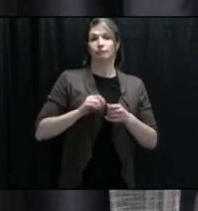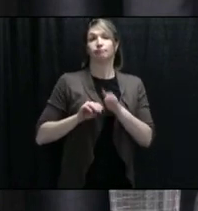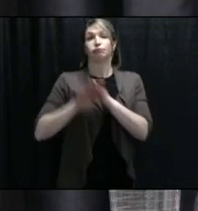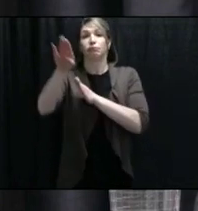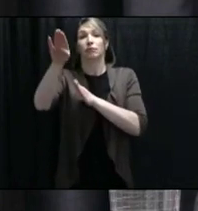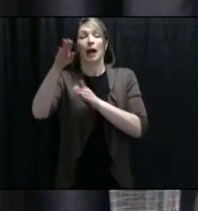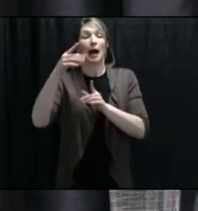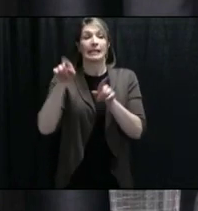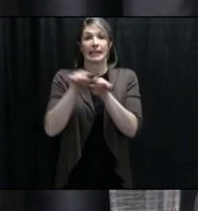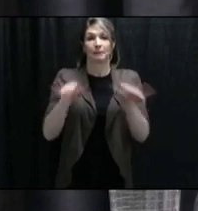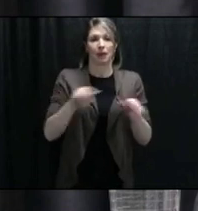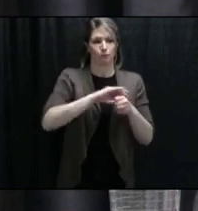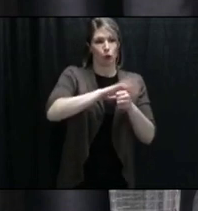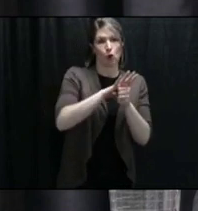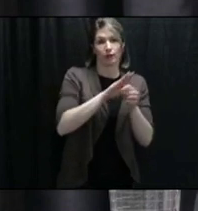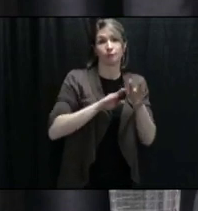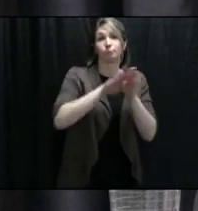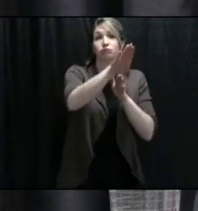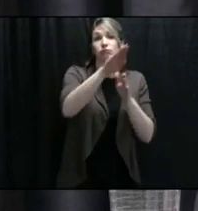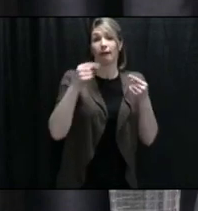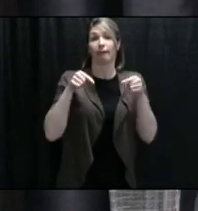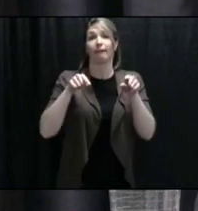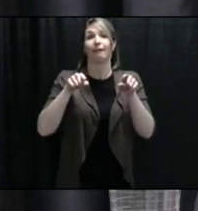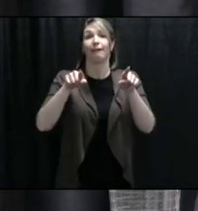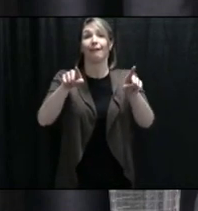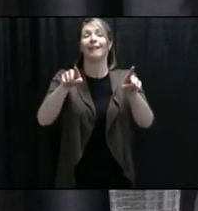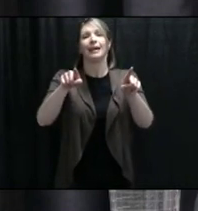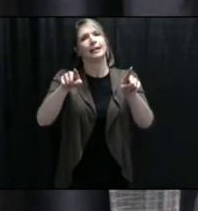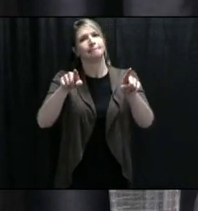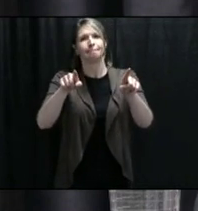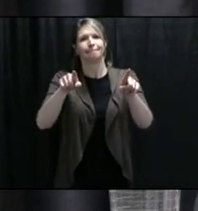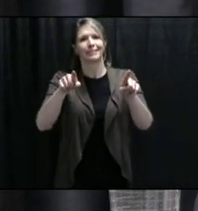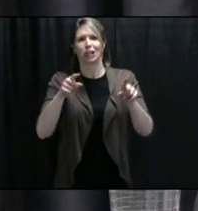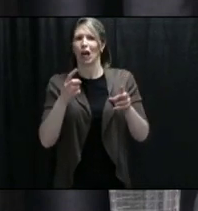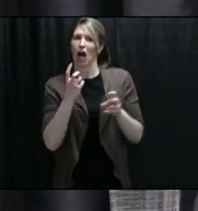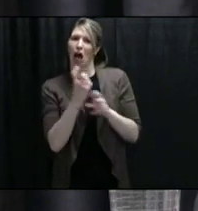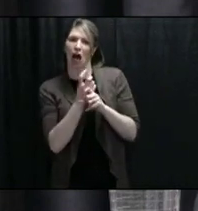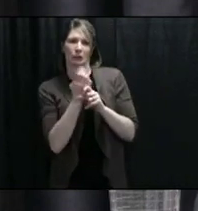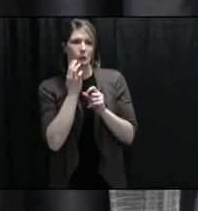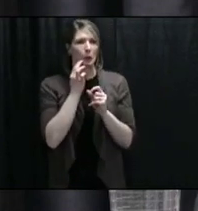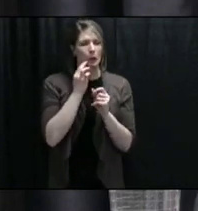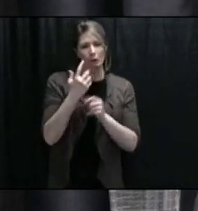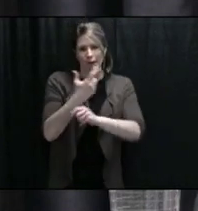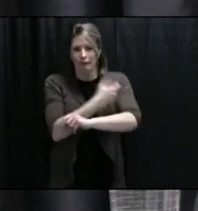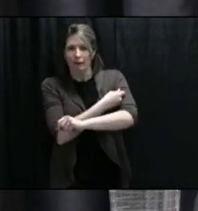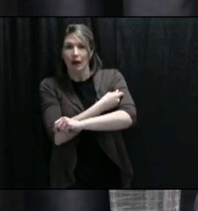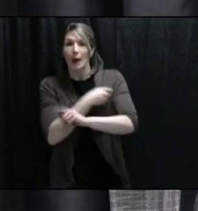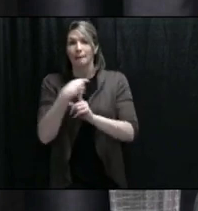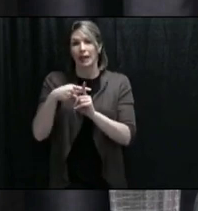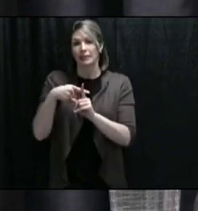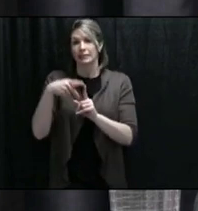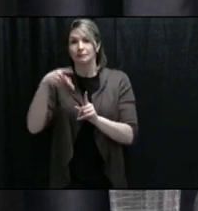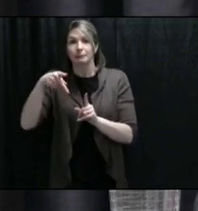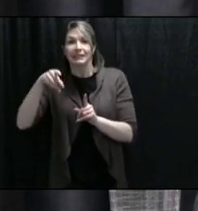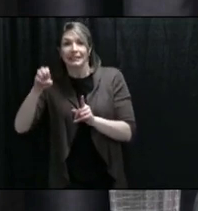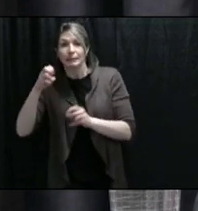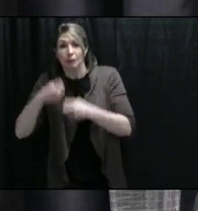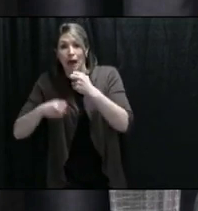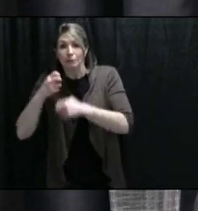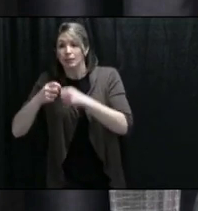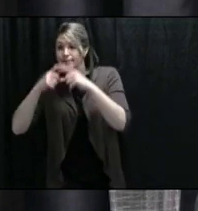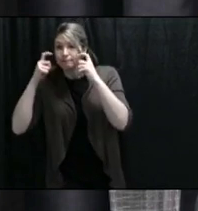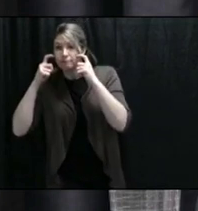-19 patients because they have similar requirements in terms of PPE and isolation. Having said that,